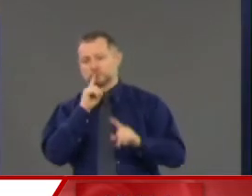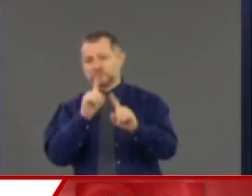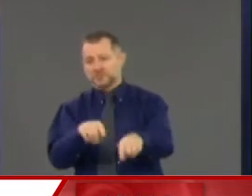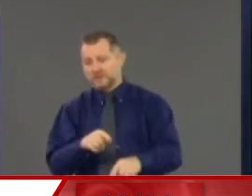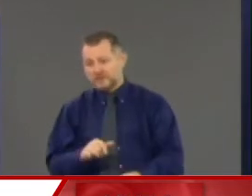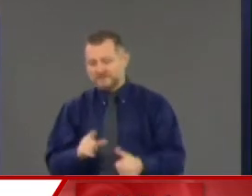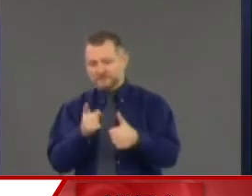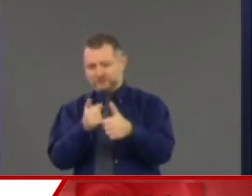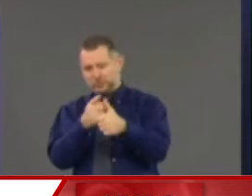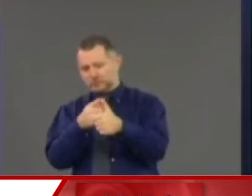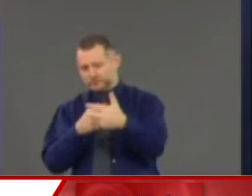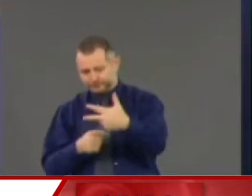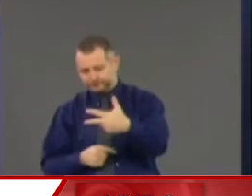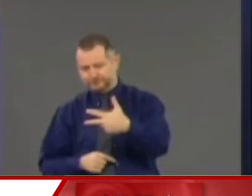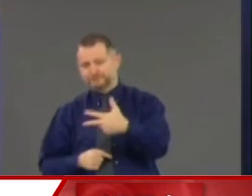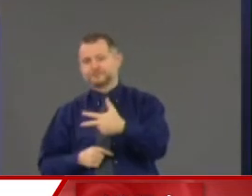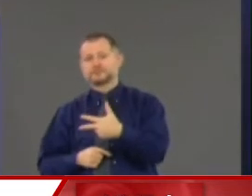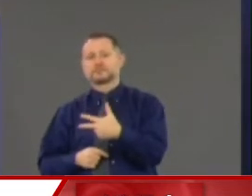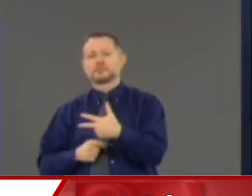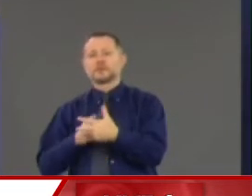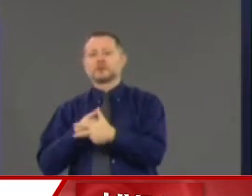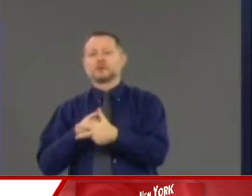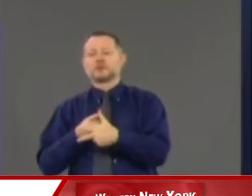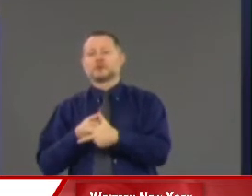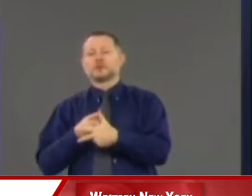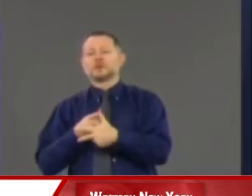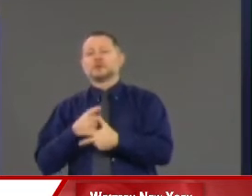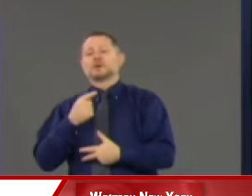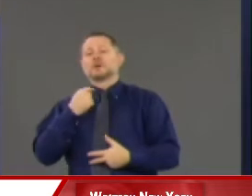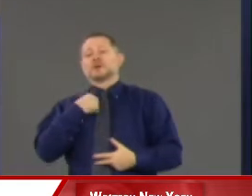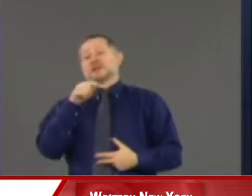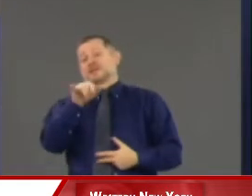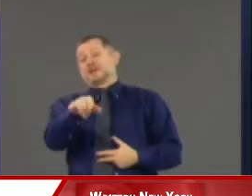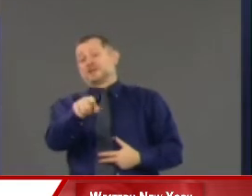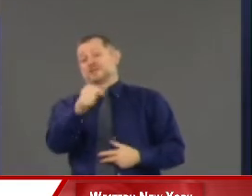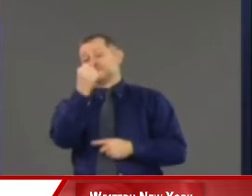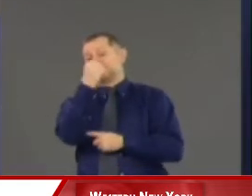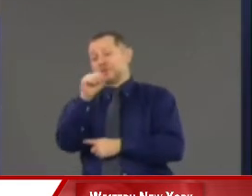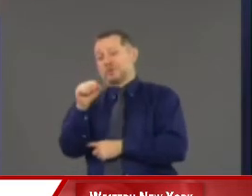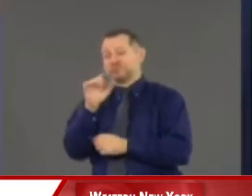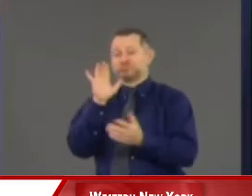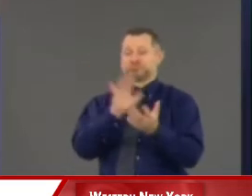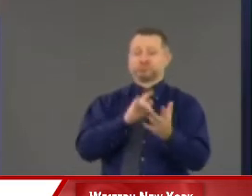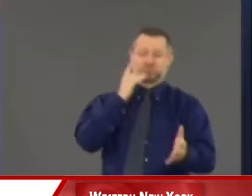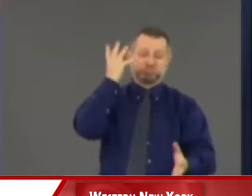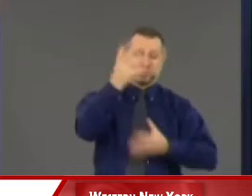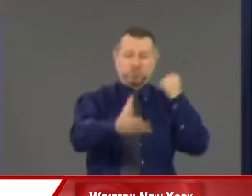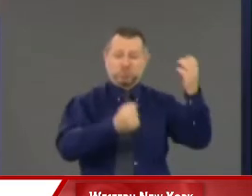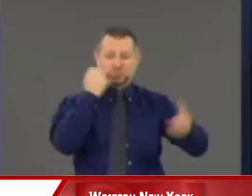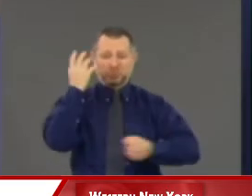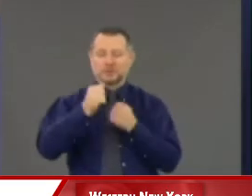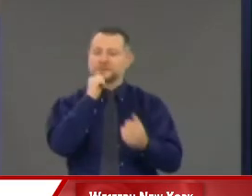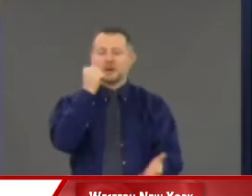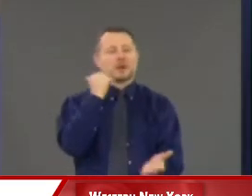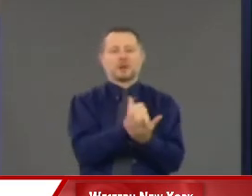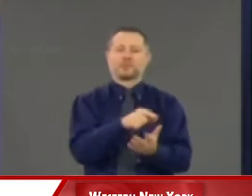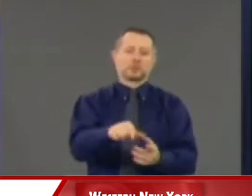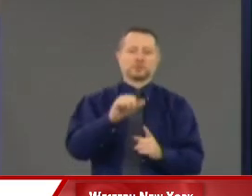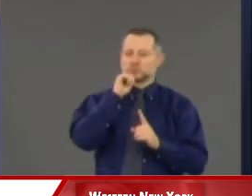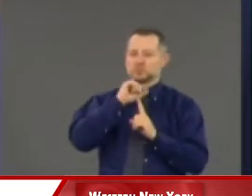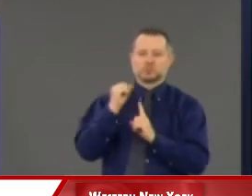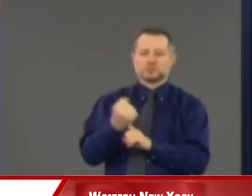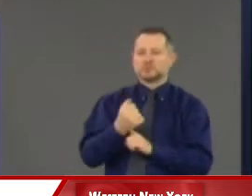I think this has been counterproductive for New York City in many ways. We're battling the coronavirus.